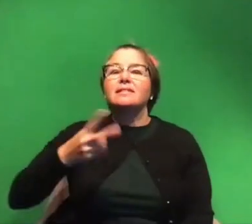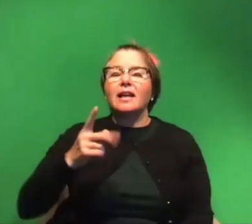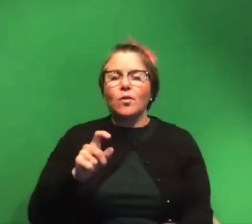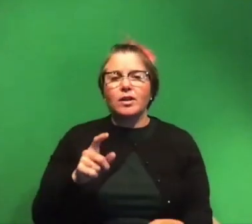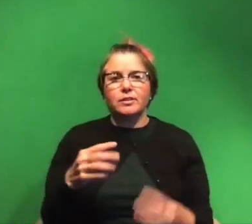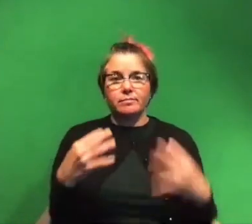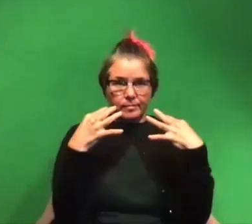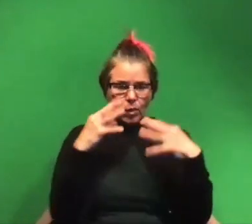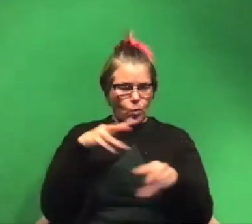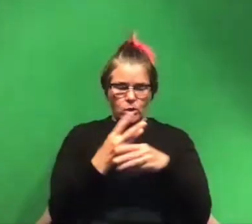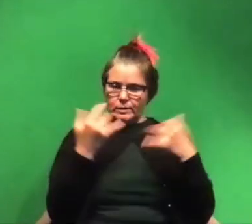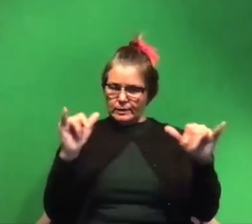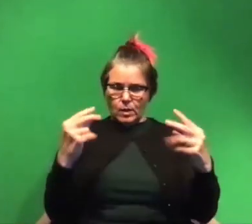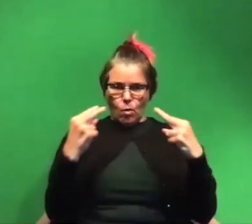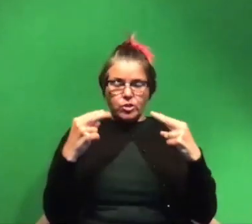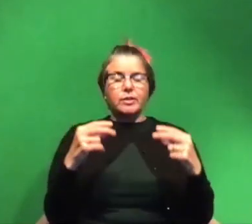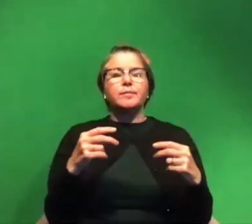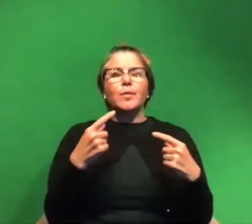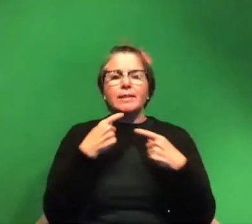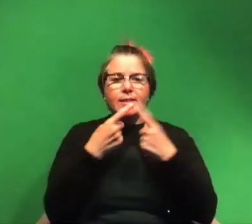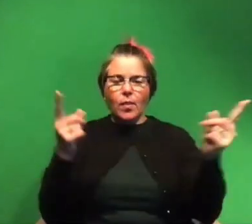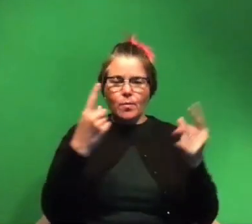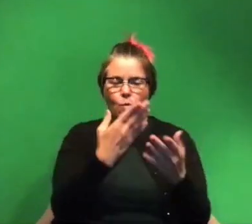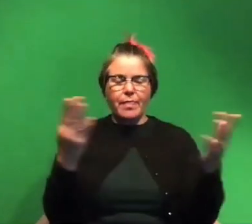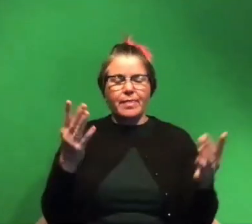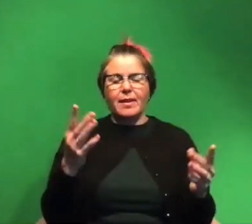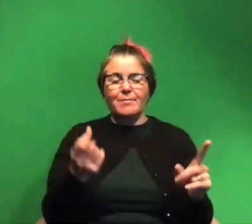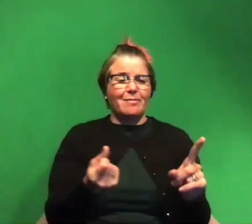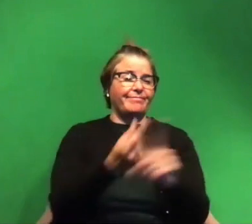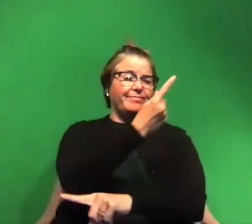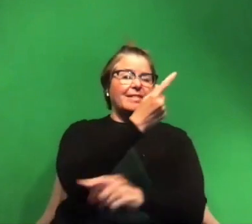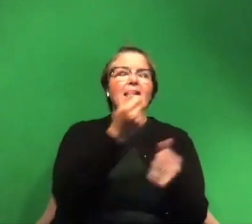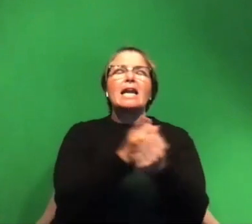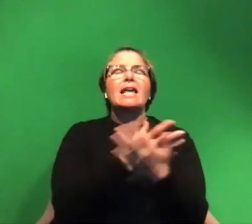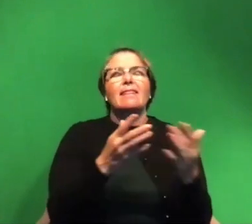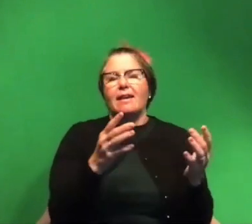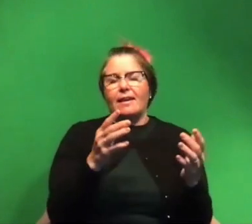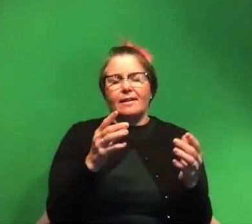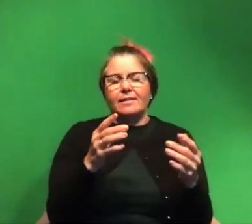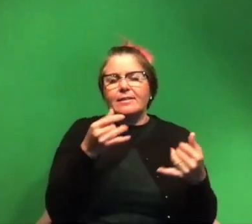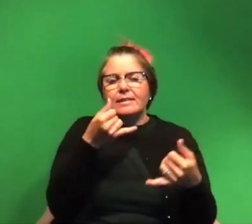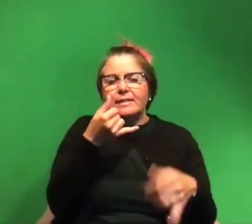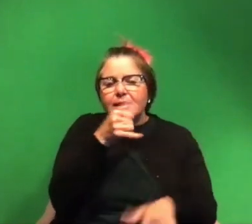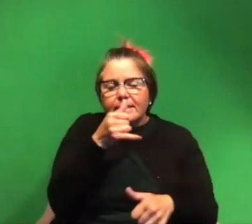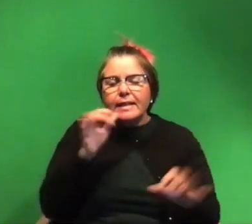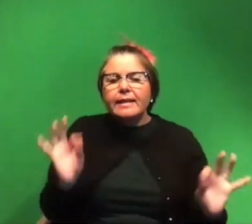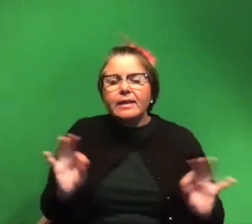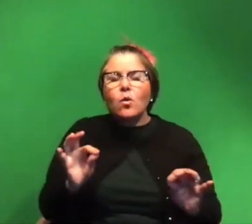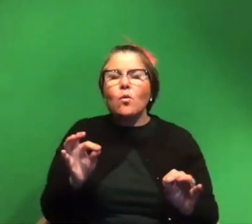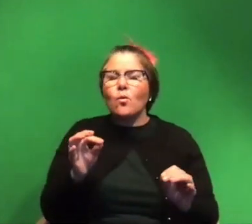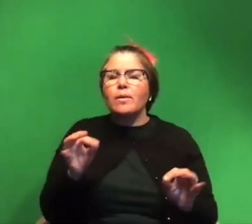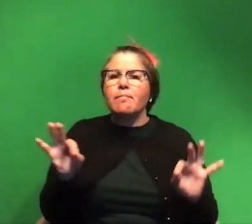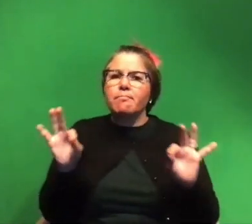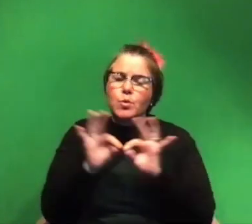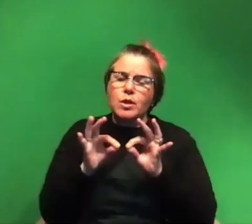everybody's in the world's attention but you can tell them one thing about anything but neuroscience like any it can be as like silly or insignificant or like big picture important